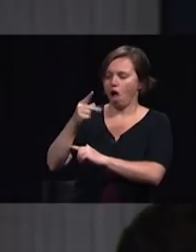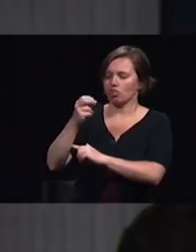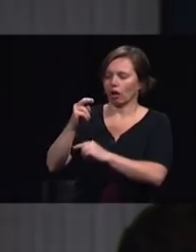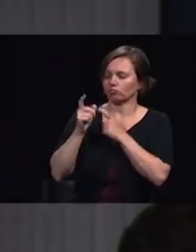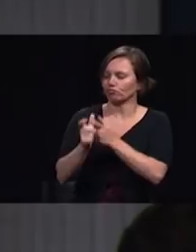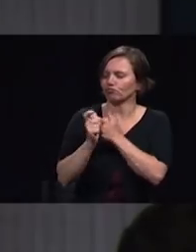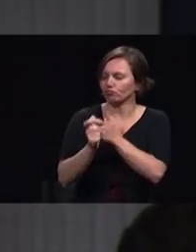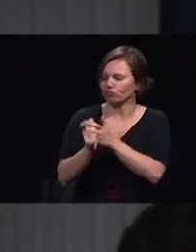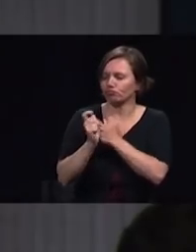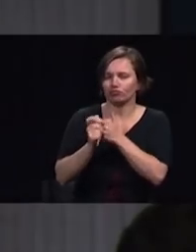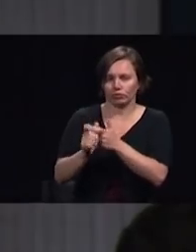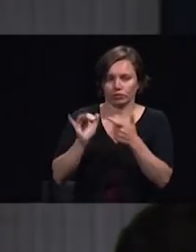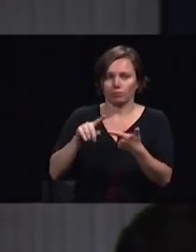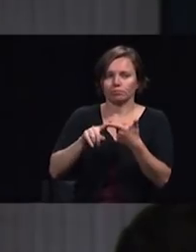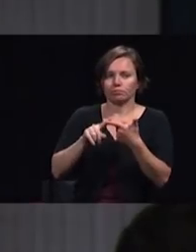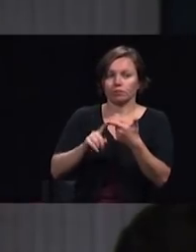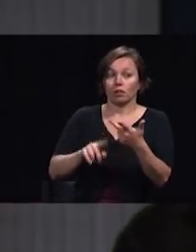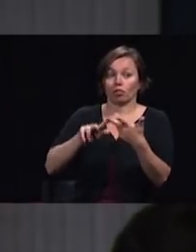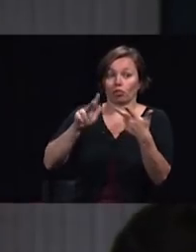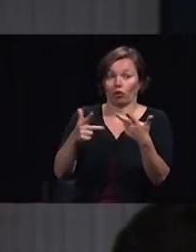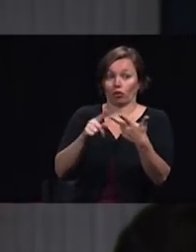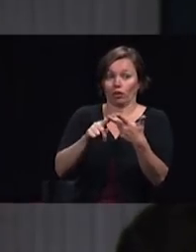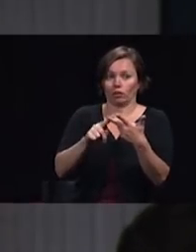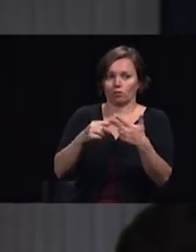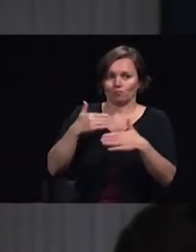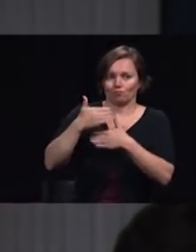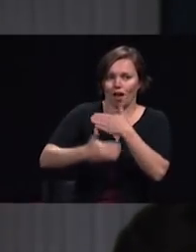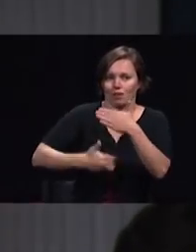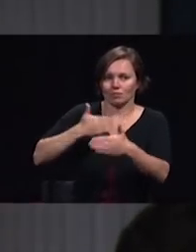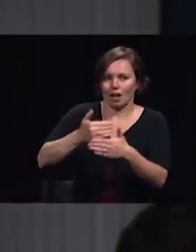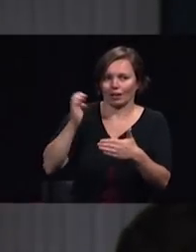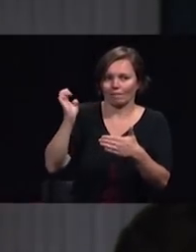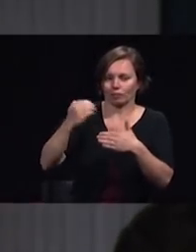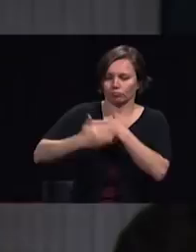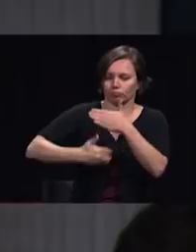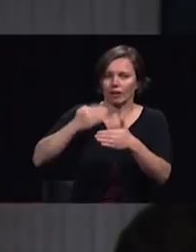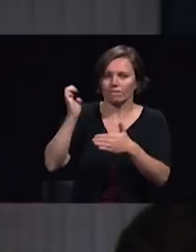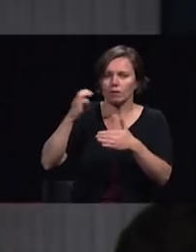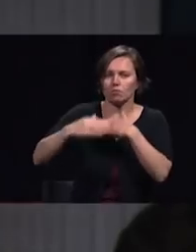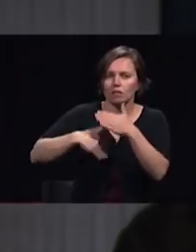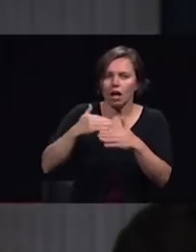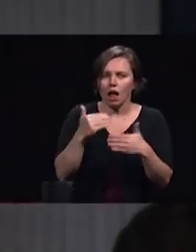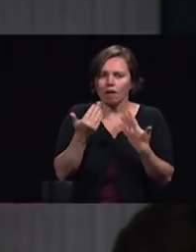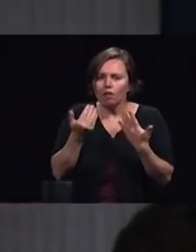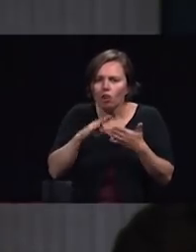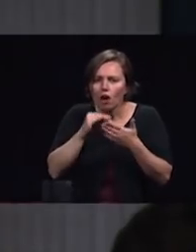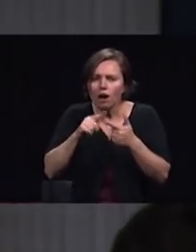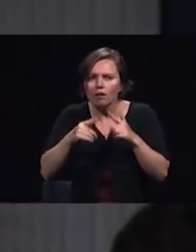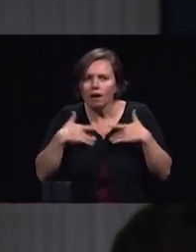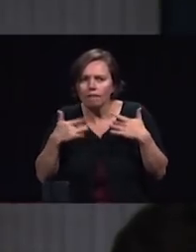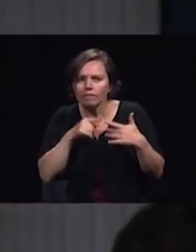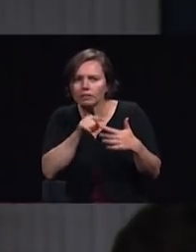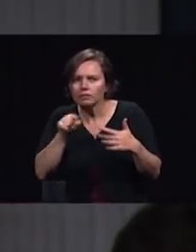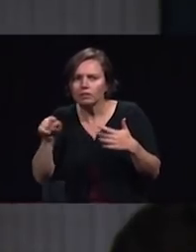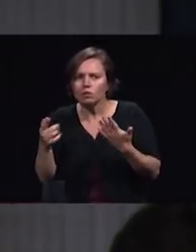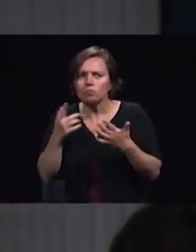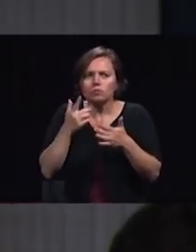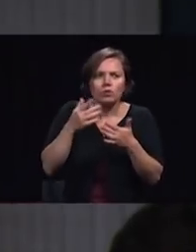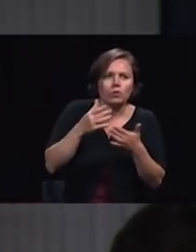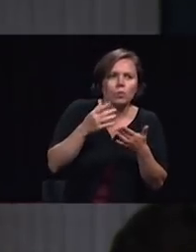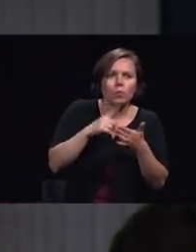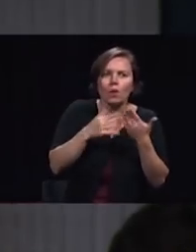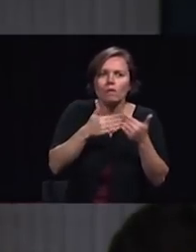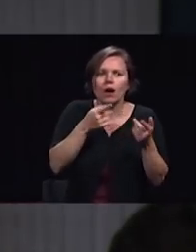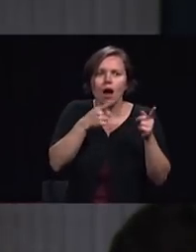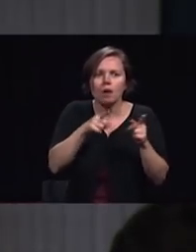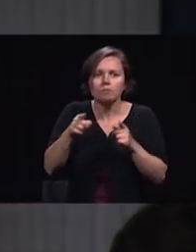believe evangelism is a process and not an event that's the reason why evangelism goes on throughout the year every